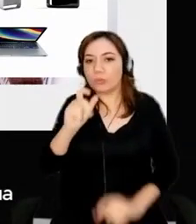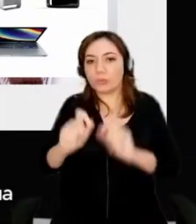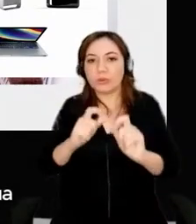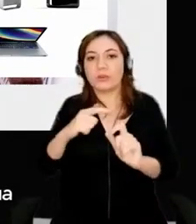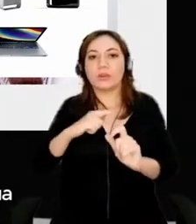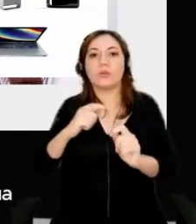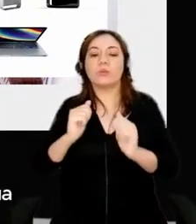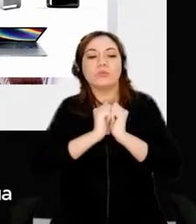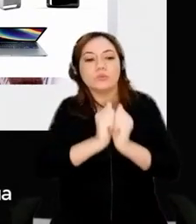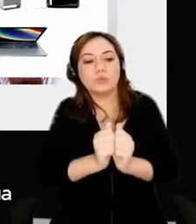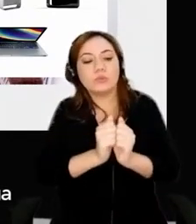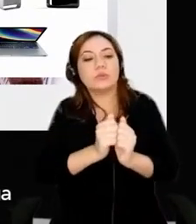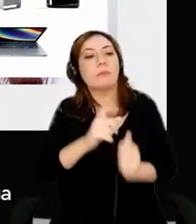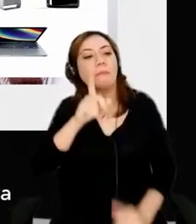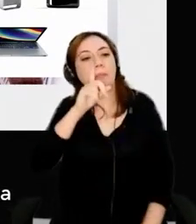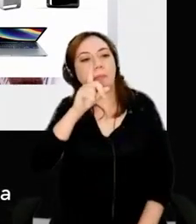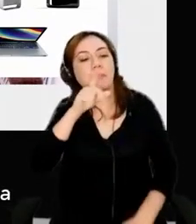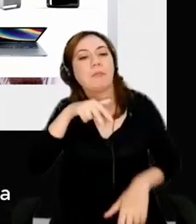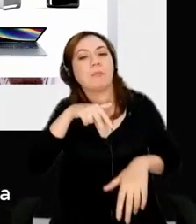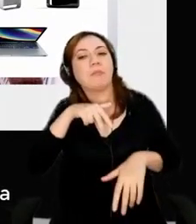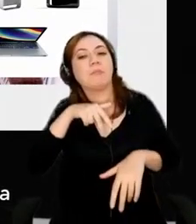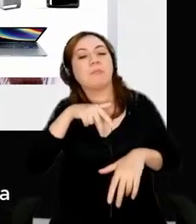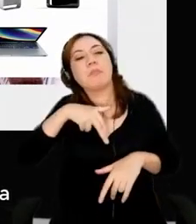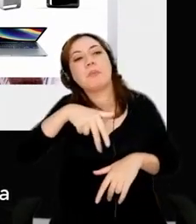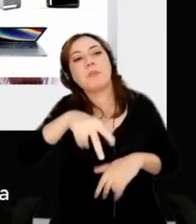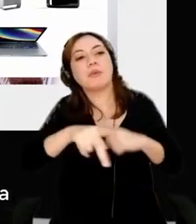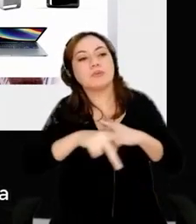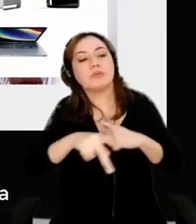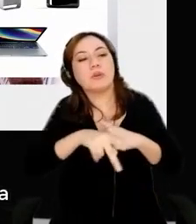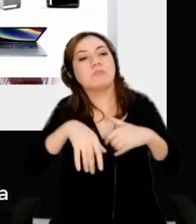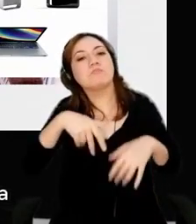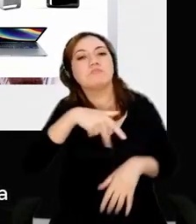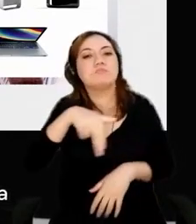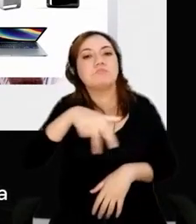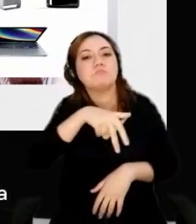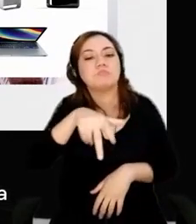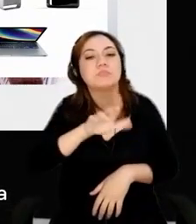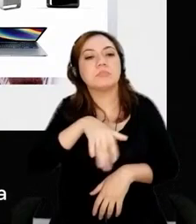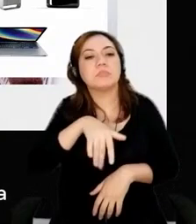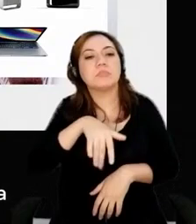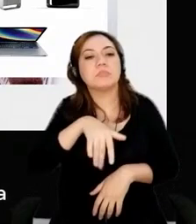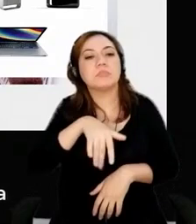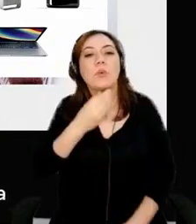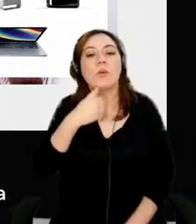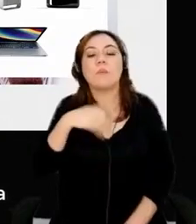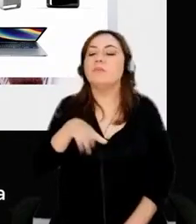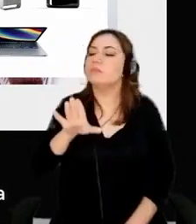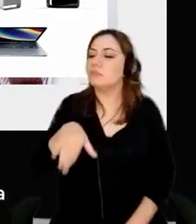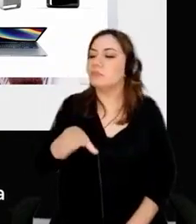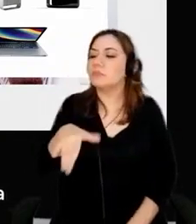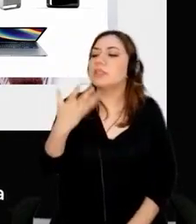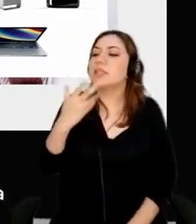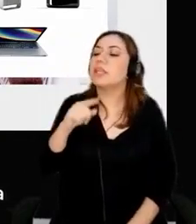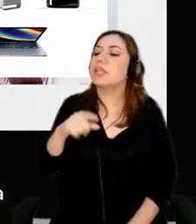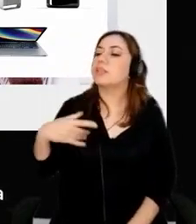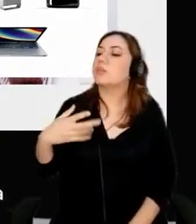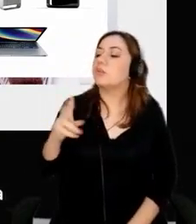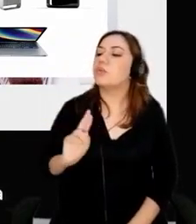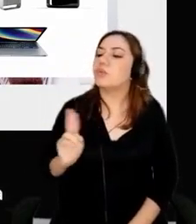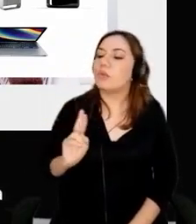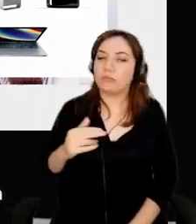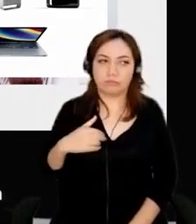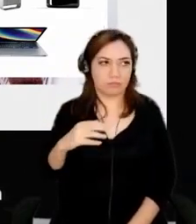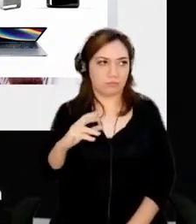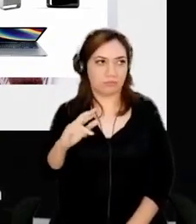we went outside in this mall in LA, and this guy said, hey, kid, you know, what's your name? And I said, it's Chris. He goes, here,